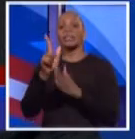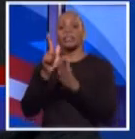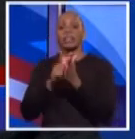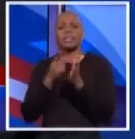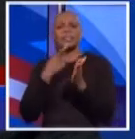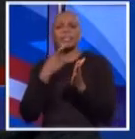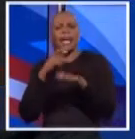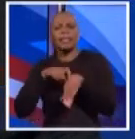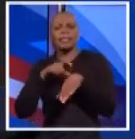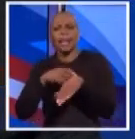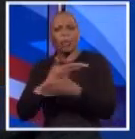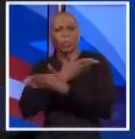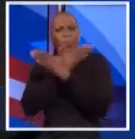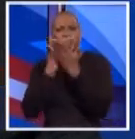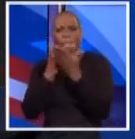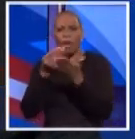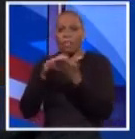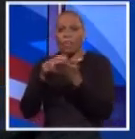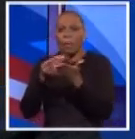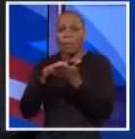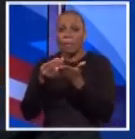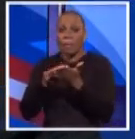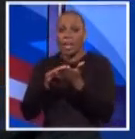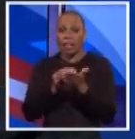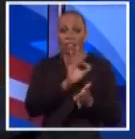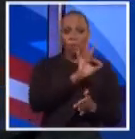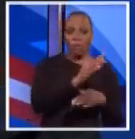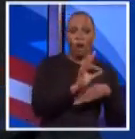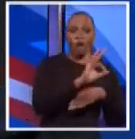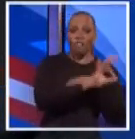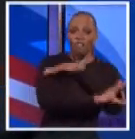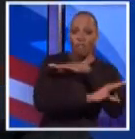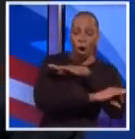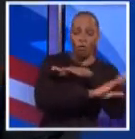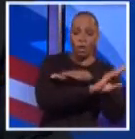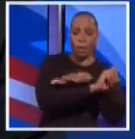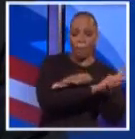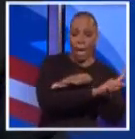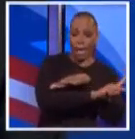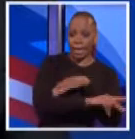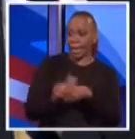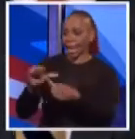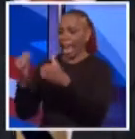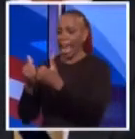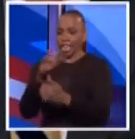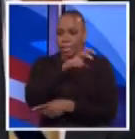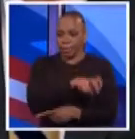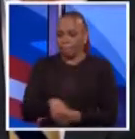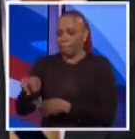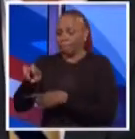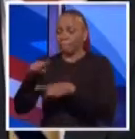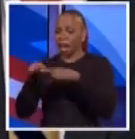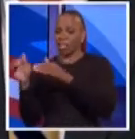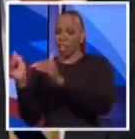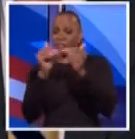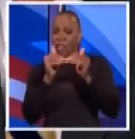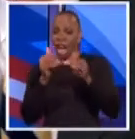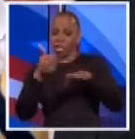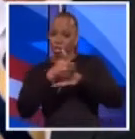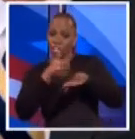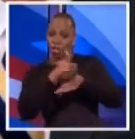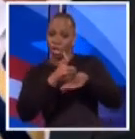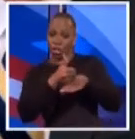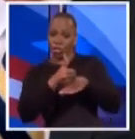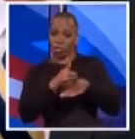no evidence of money laundering and that he could not charge Mr. Spitzer. Is it fair and accurate for you to accuse him of money